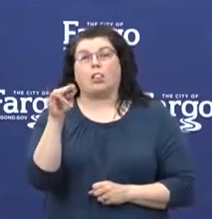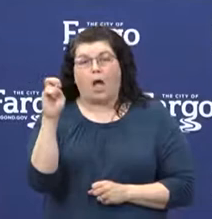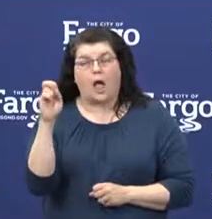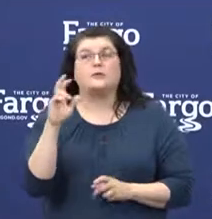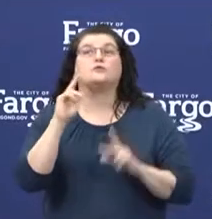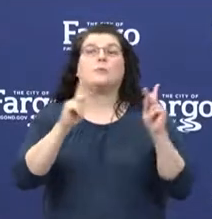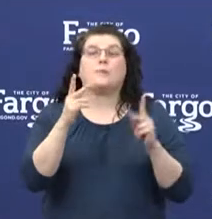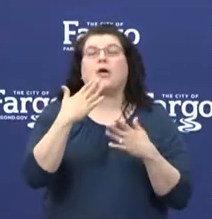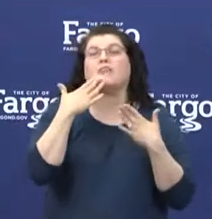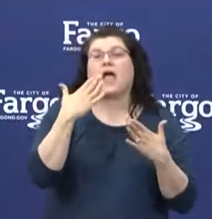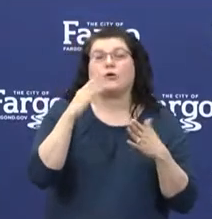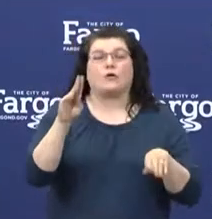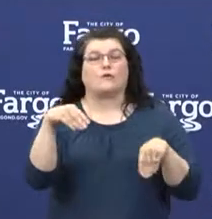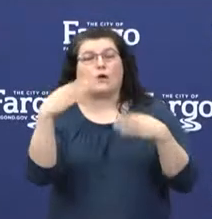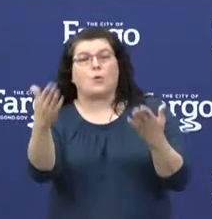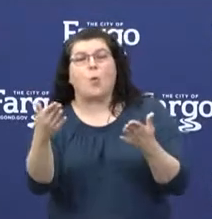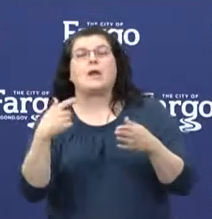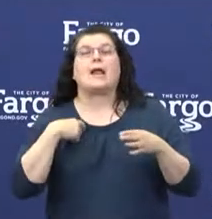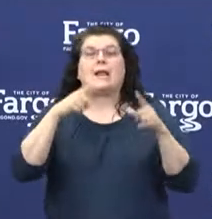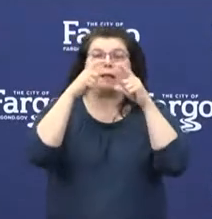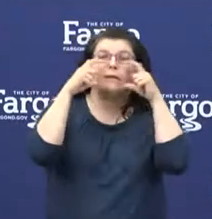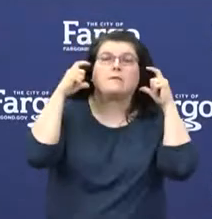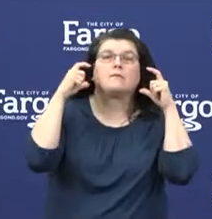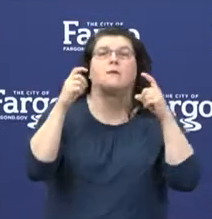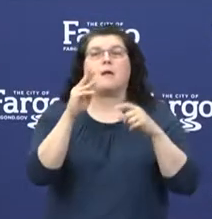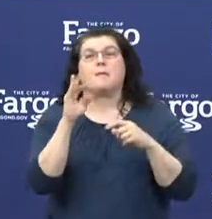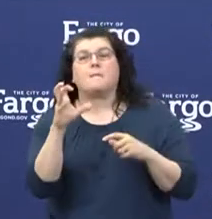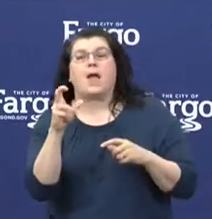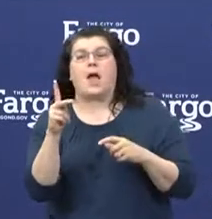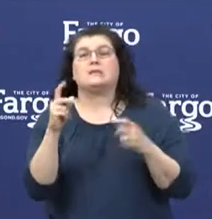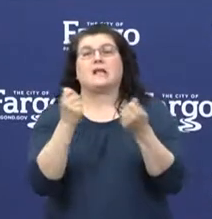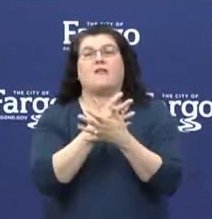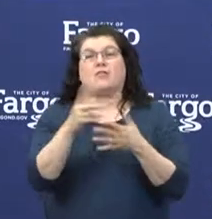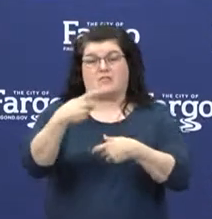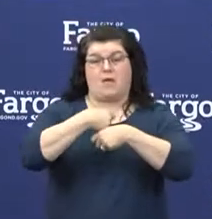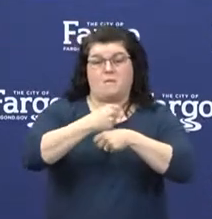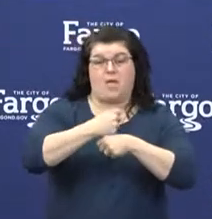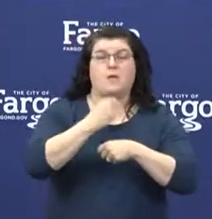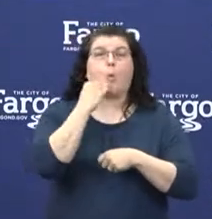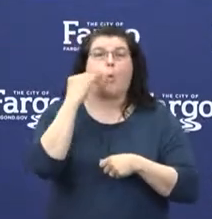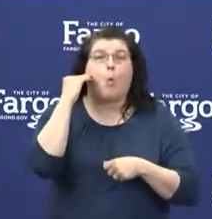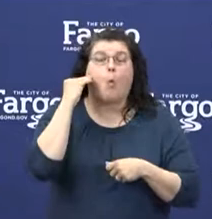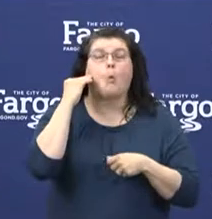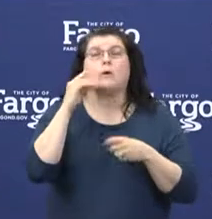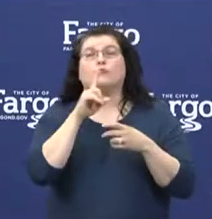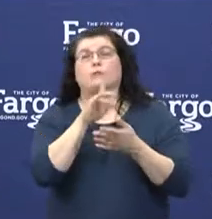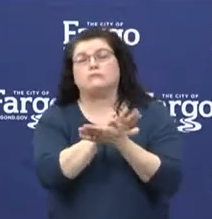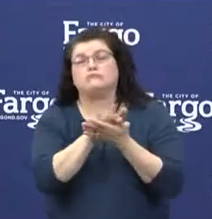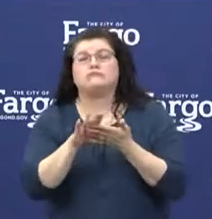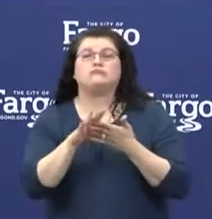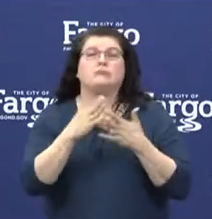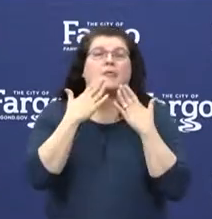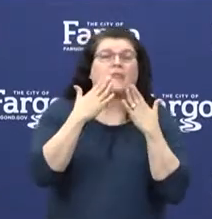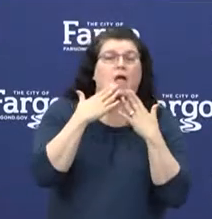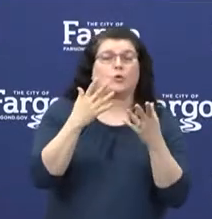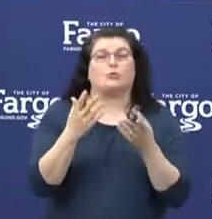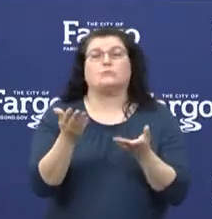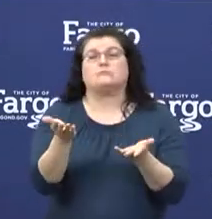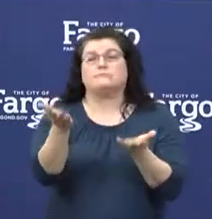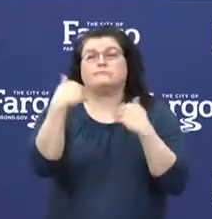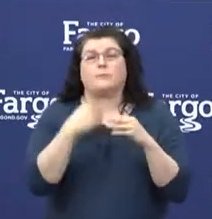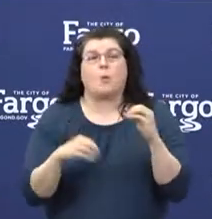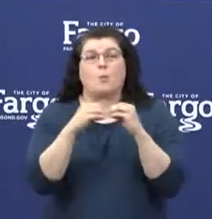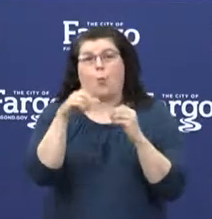mask mates, and disinfecting whites. They're all distributed as soon as they come in. So keep them coming. We're still very much in need of them and very